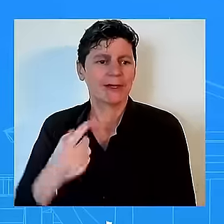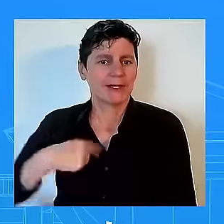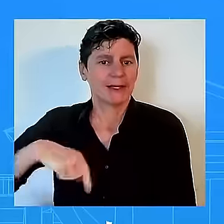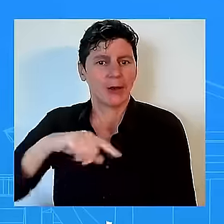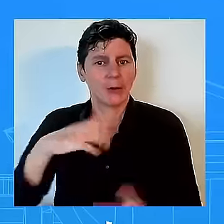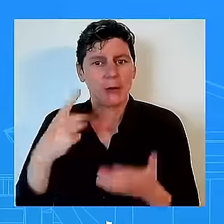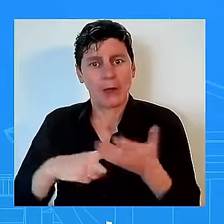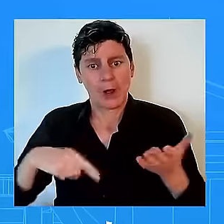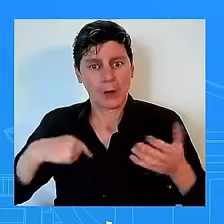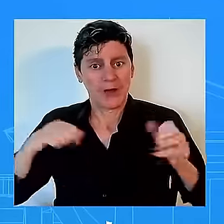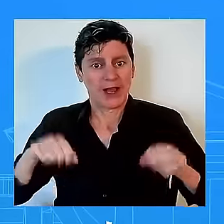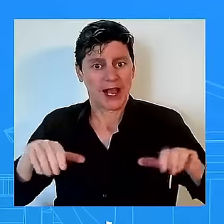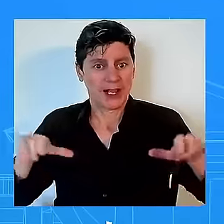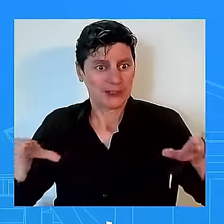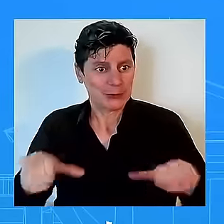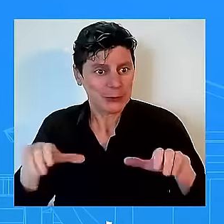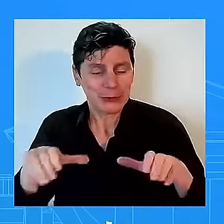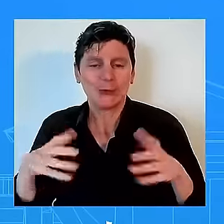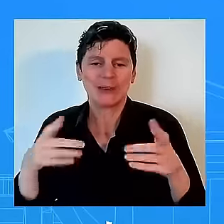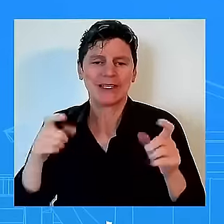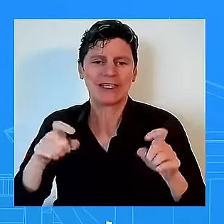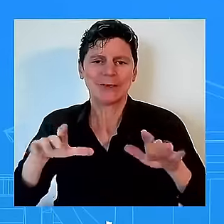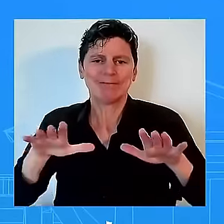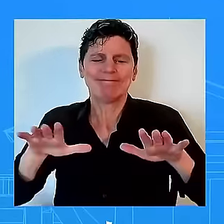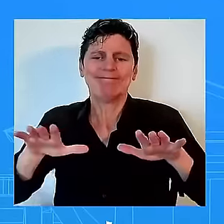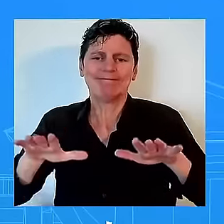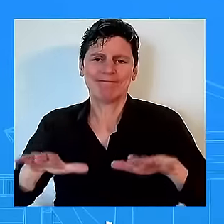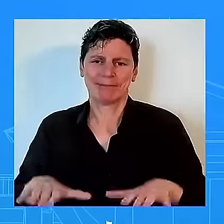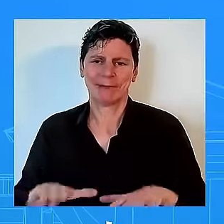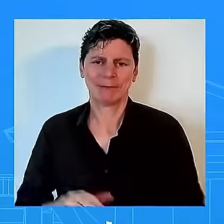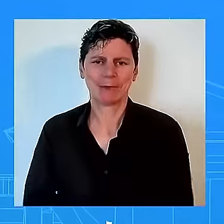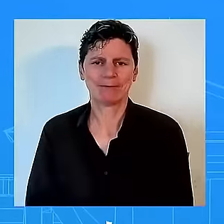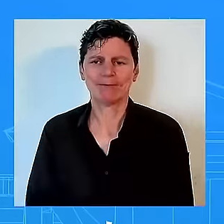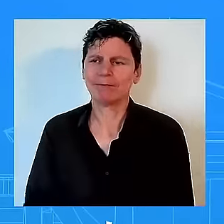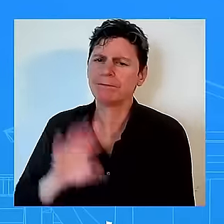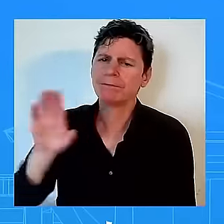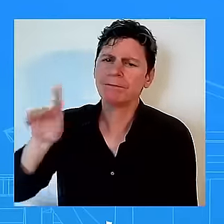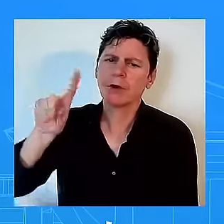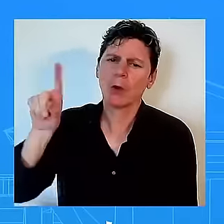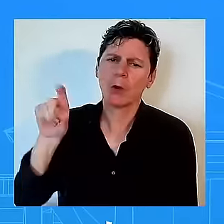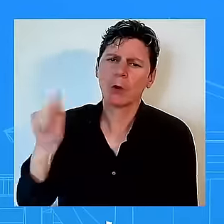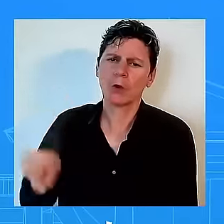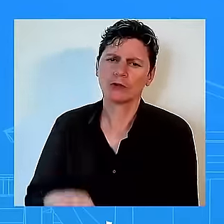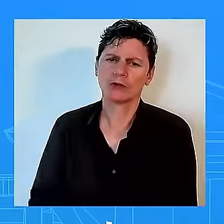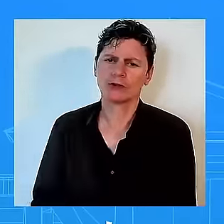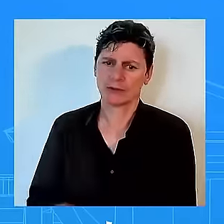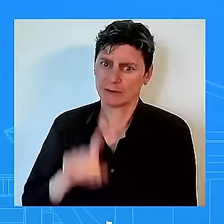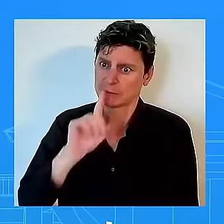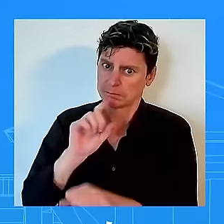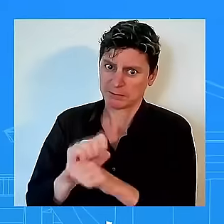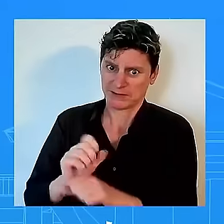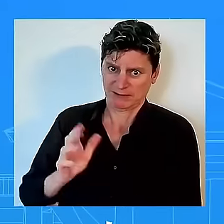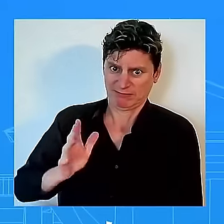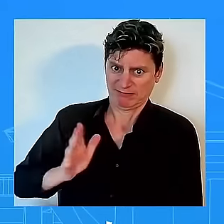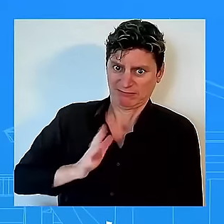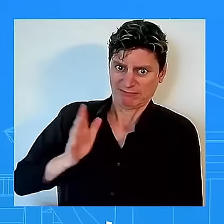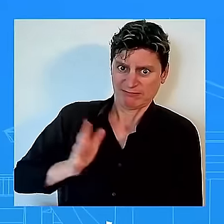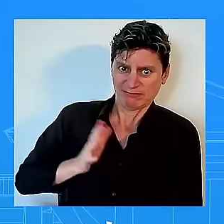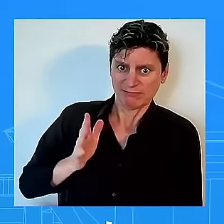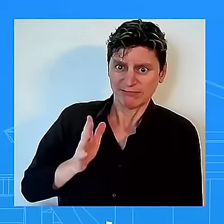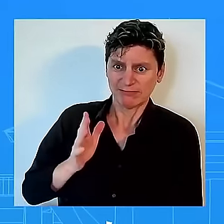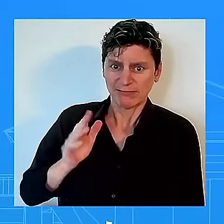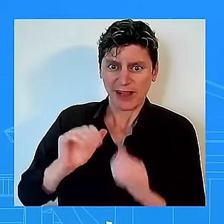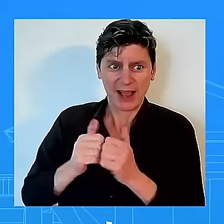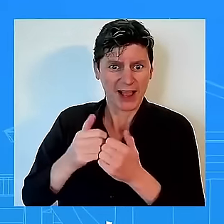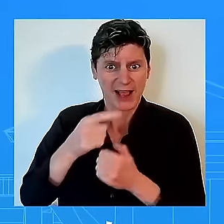whether senior officials were surprised to see this kind of coordinated widespread so what i can say is if you're asking